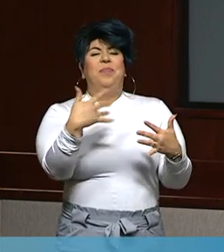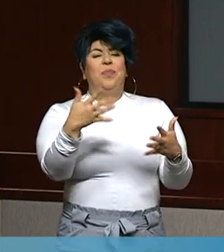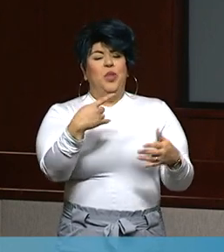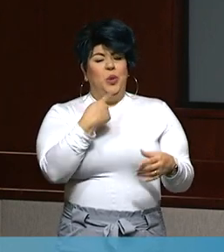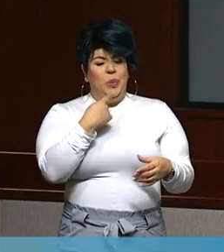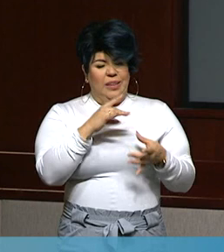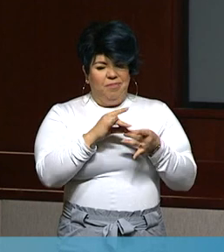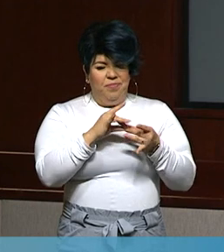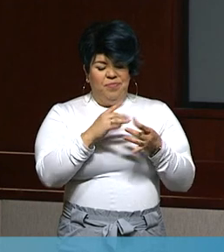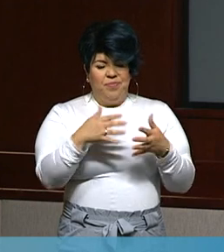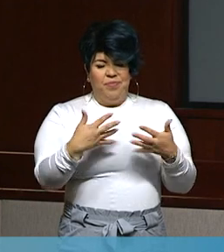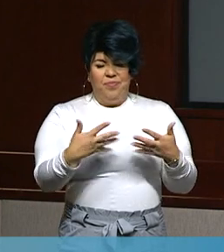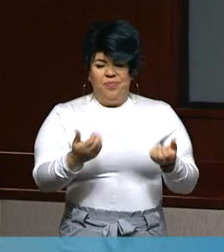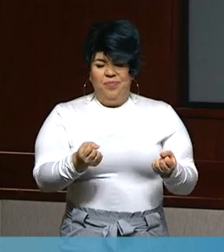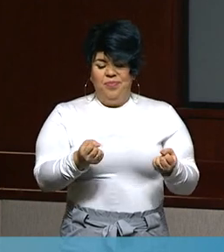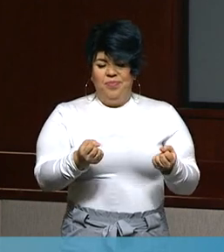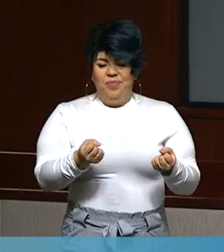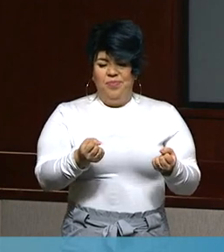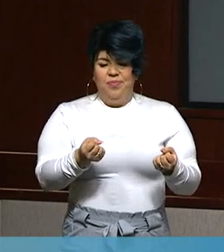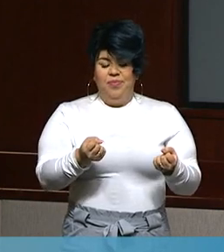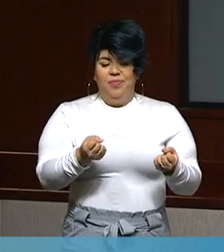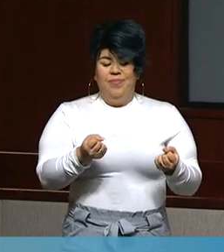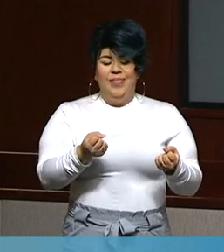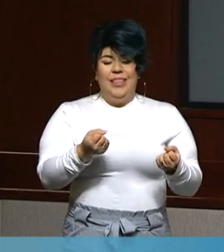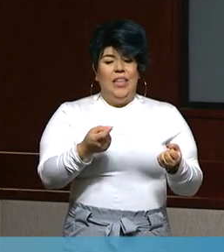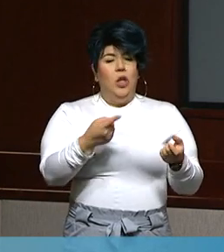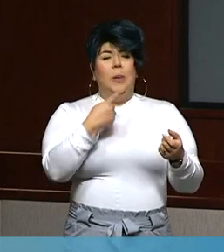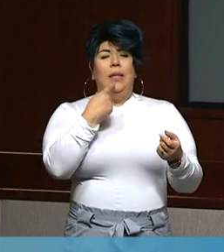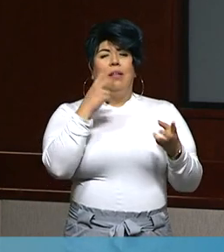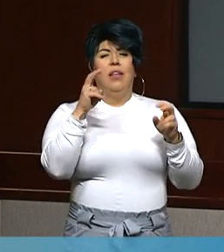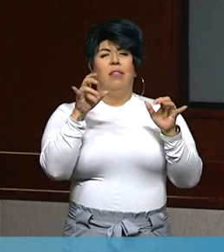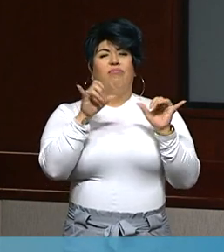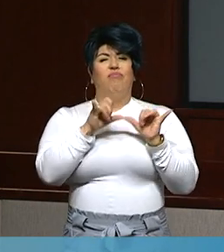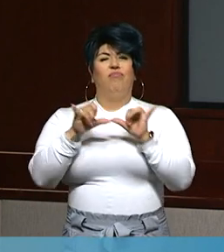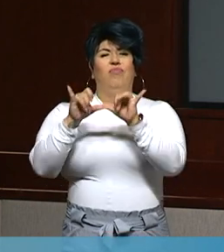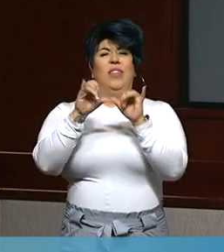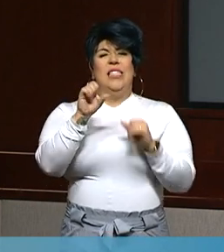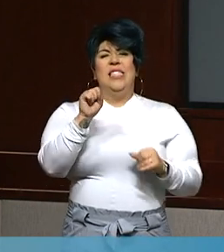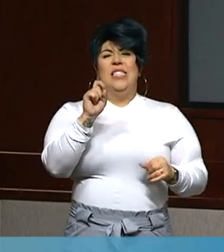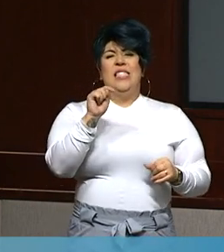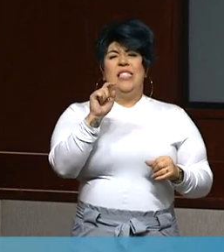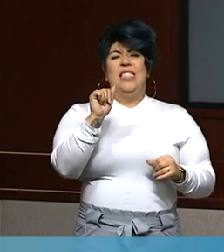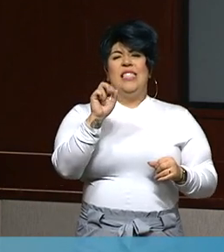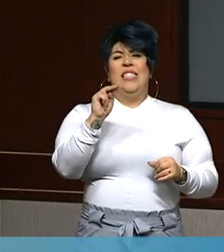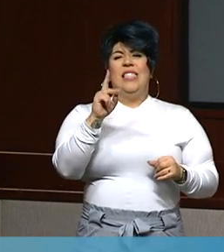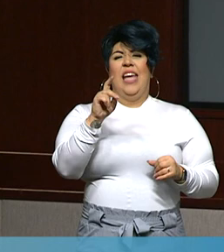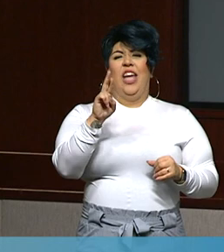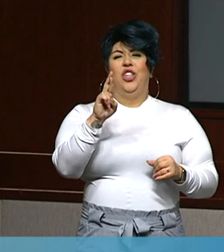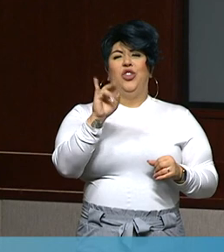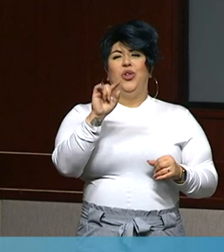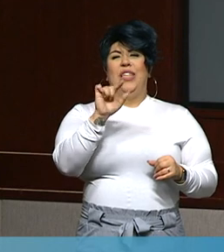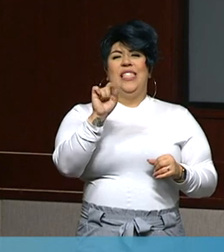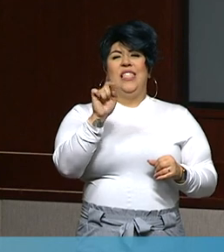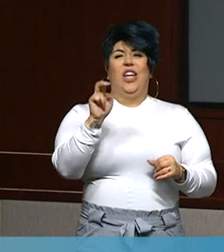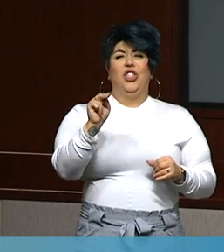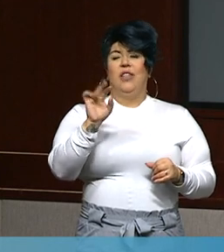mentioned the standardization factor. Are you able to explain the